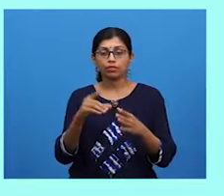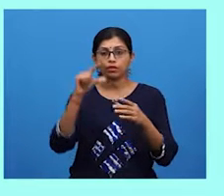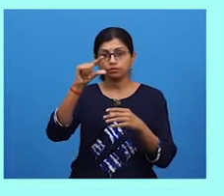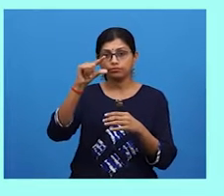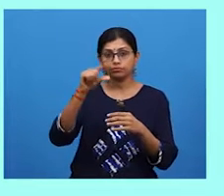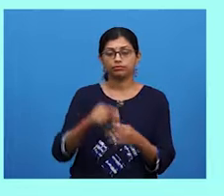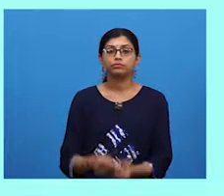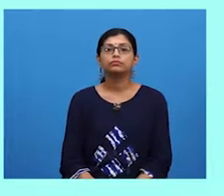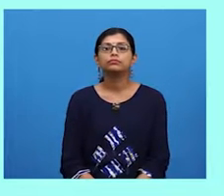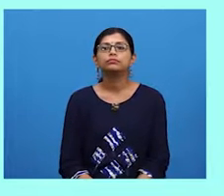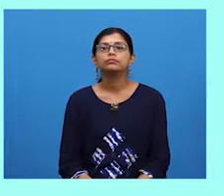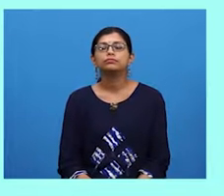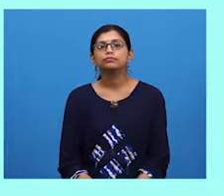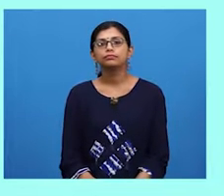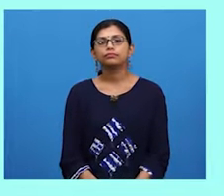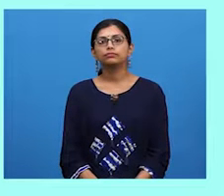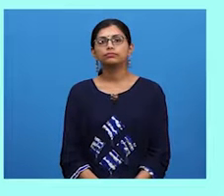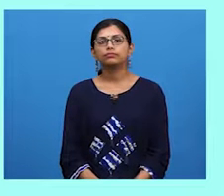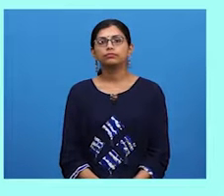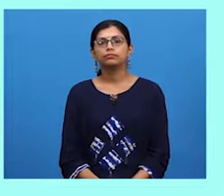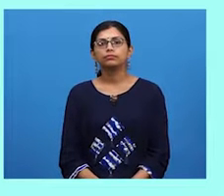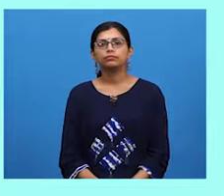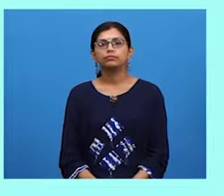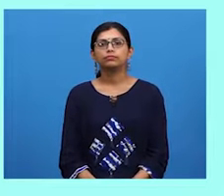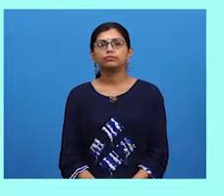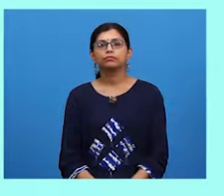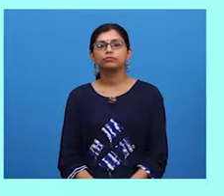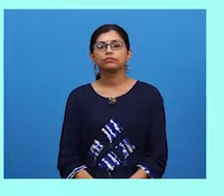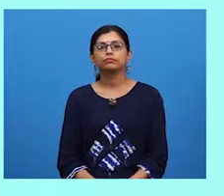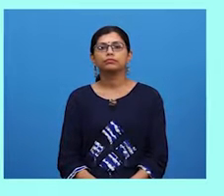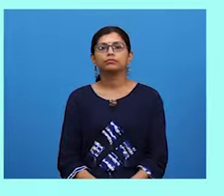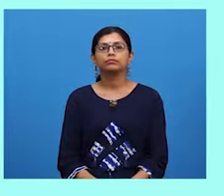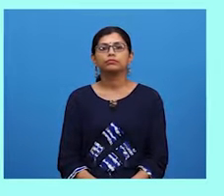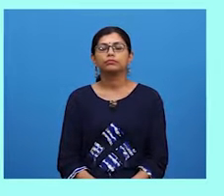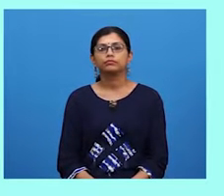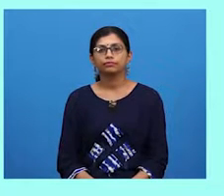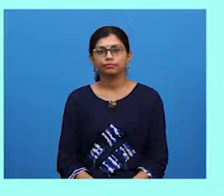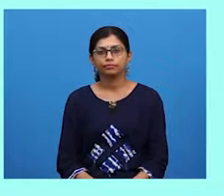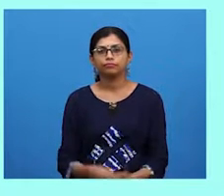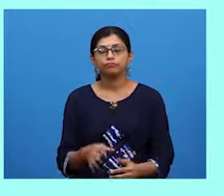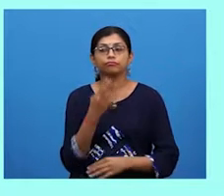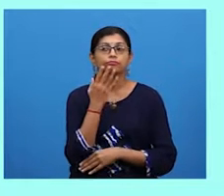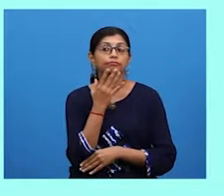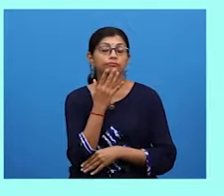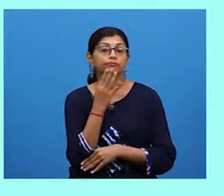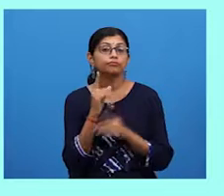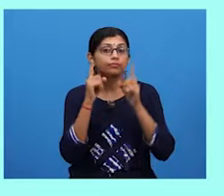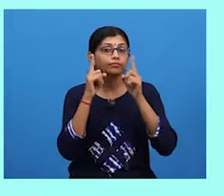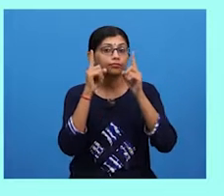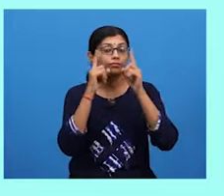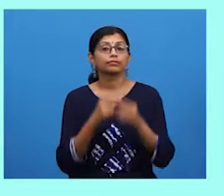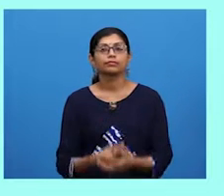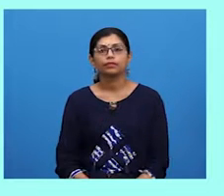who pitch their products. And... The public are also able to inquire